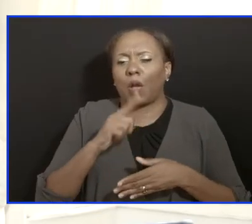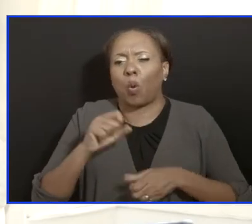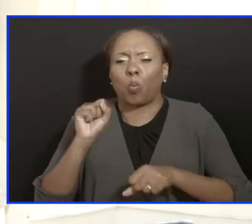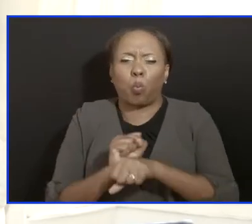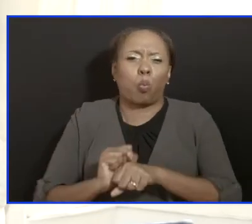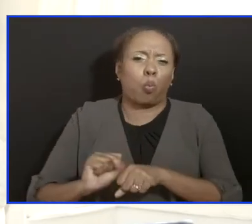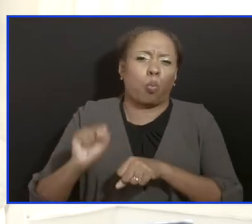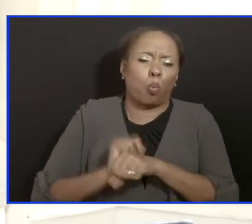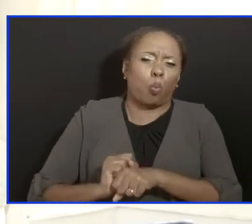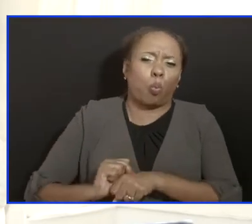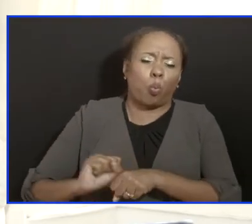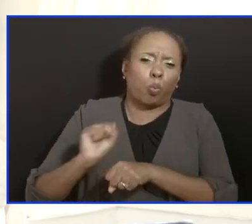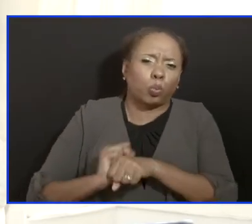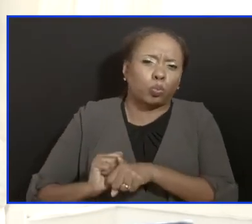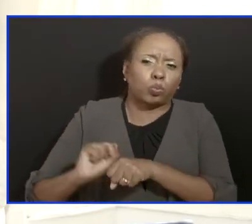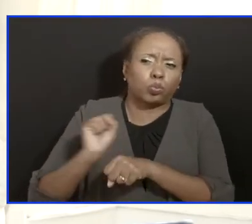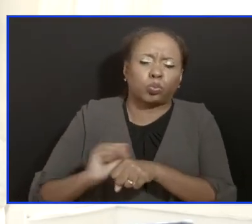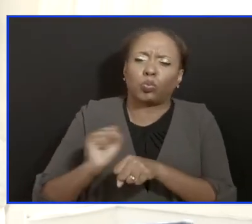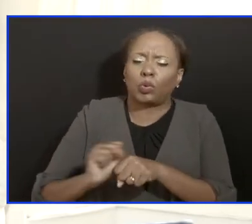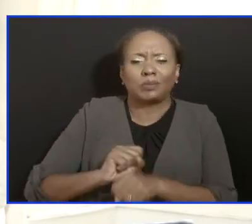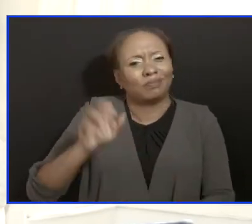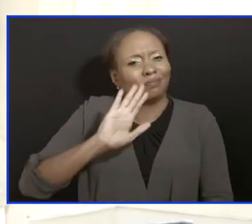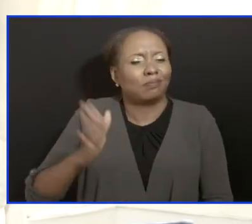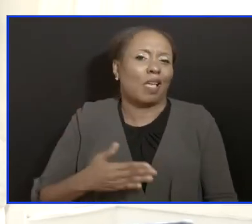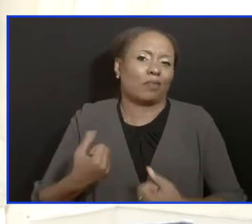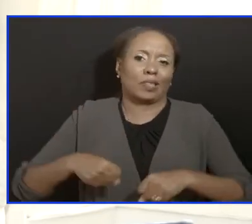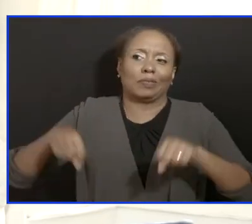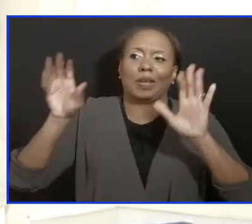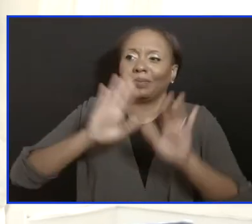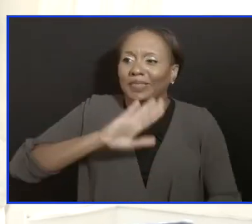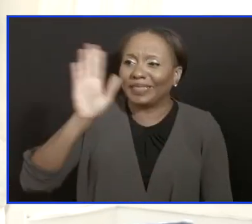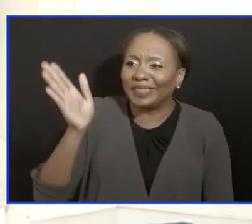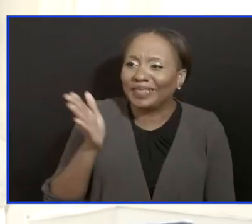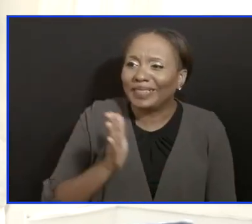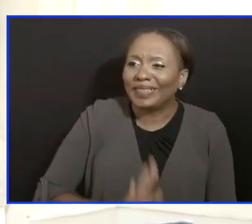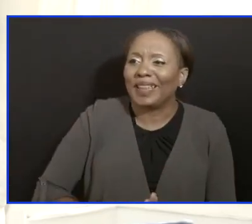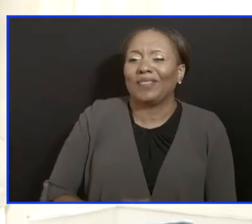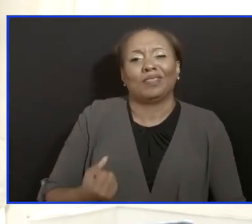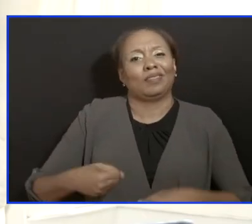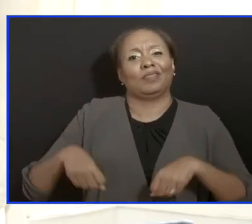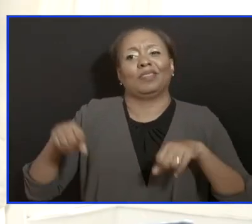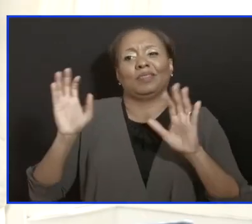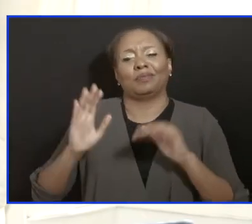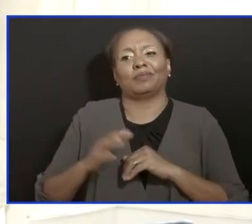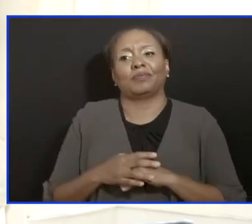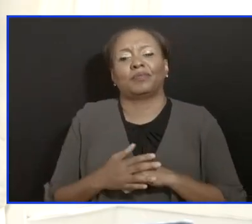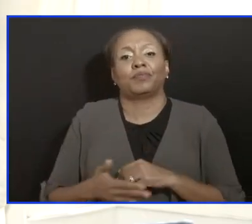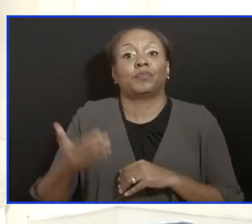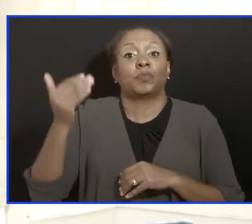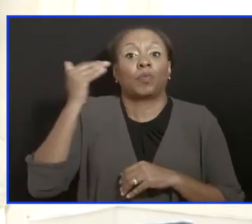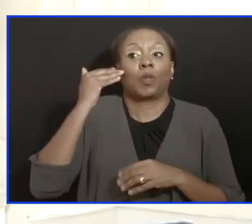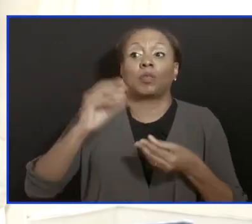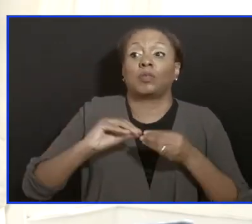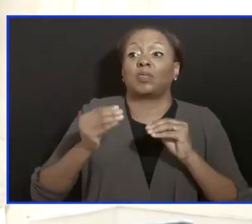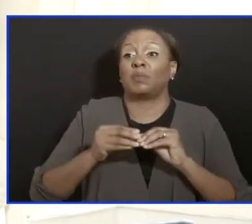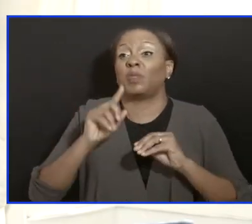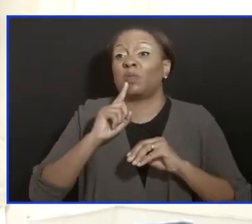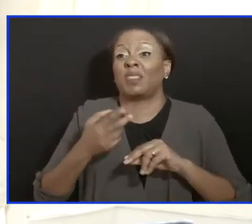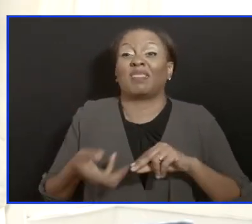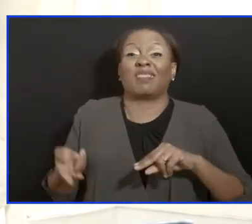never give up despite all the challenges that have been mentioned. And despite the high numbers in the country that one would have seen today,